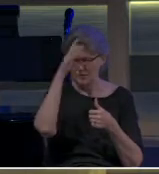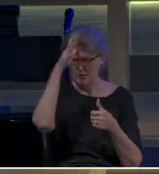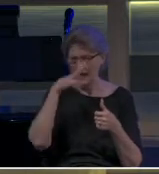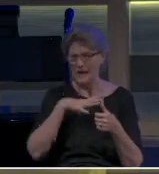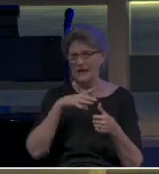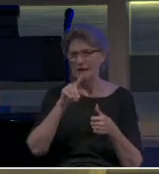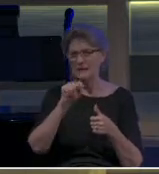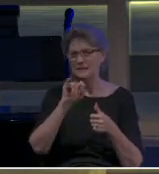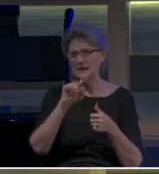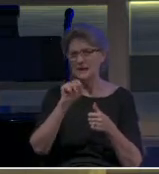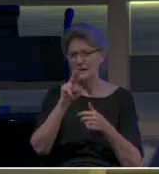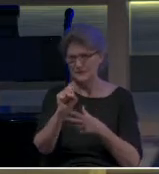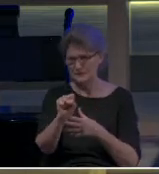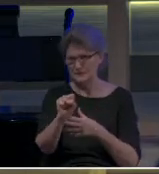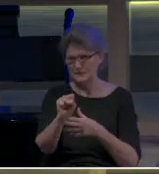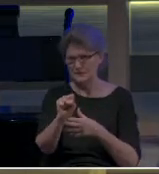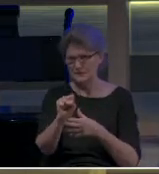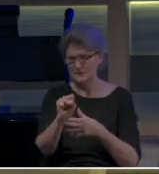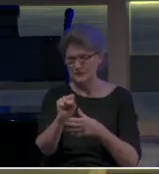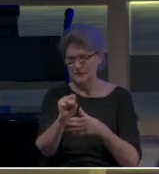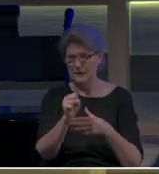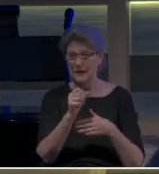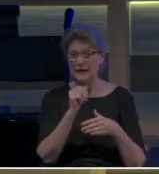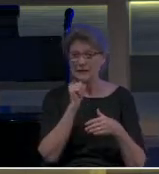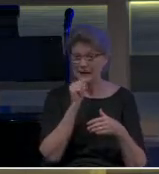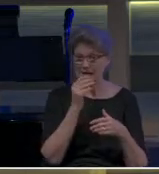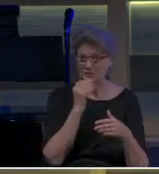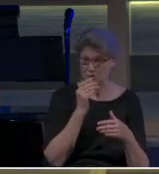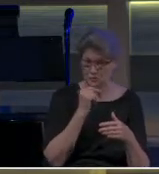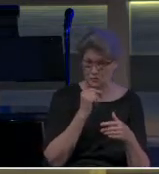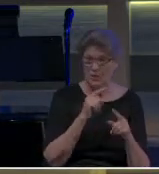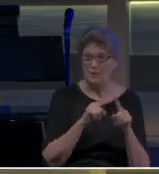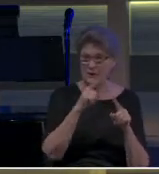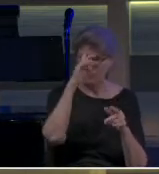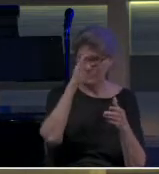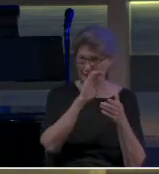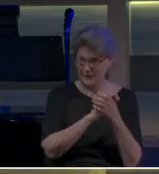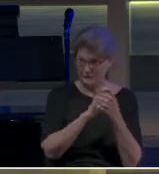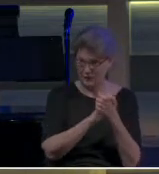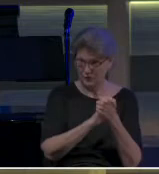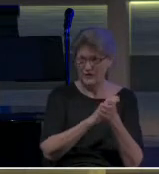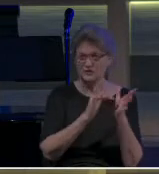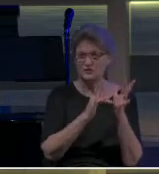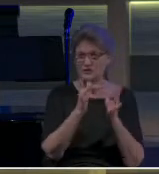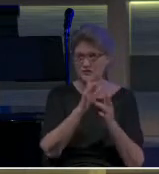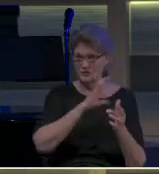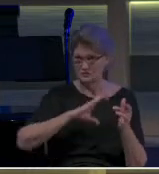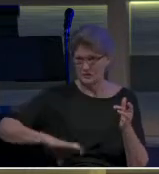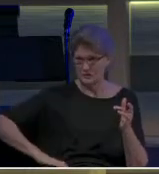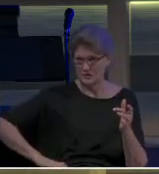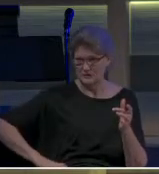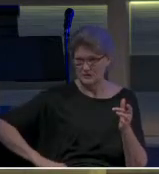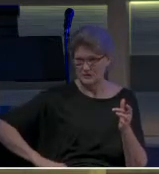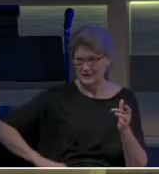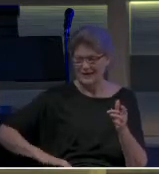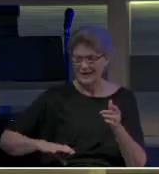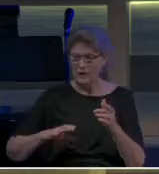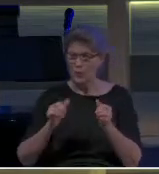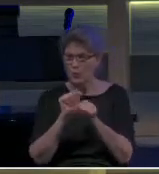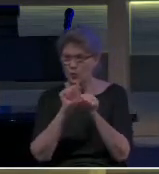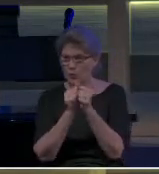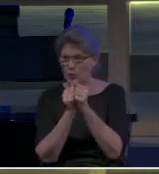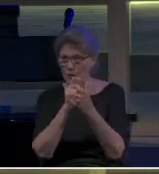Titus, who is a Gentile believer in Messiah Jesus, who has a 20-year co-laborship